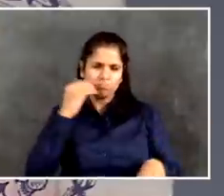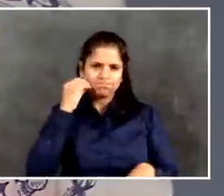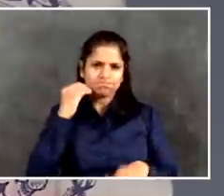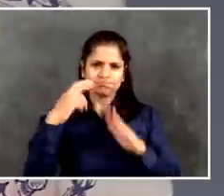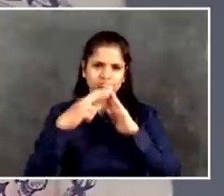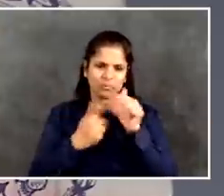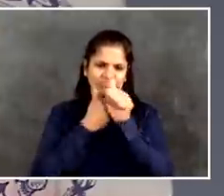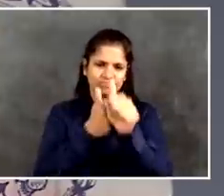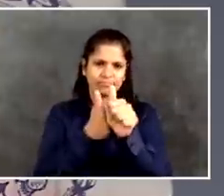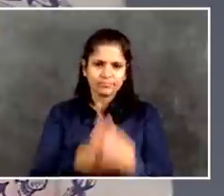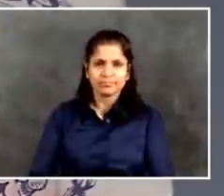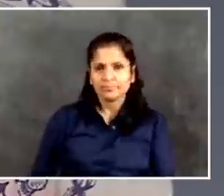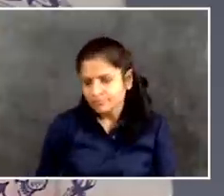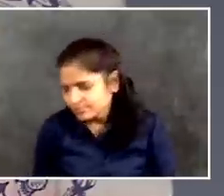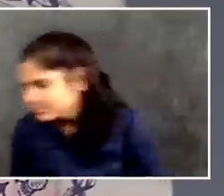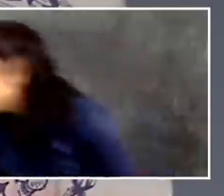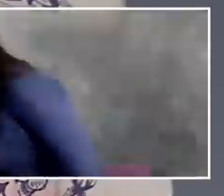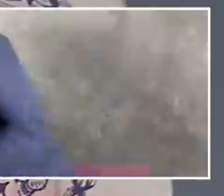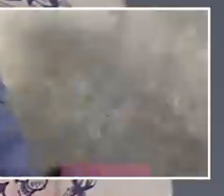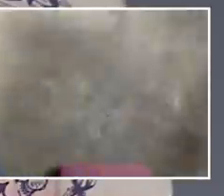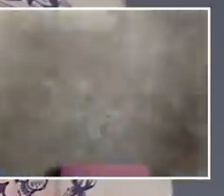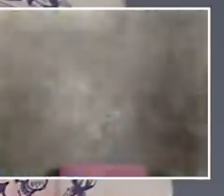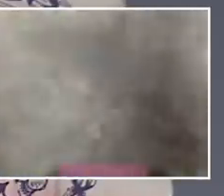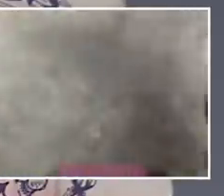Okay. Andrew from... Yeah, Mr. Mayor.